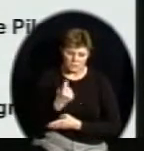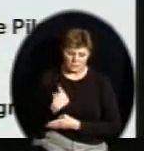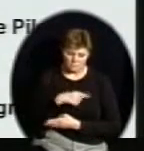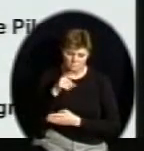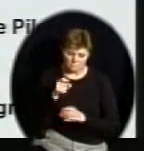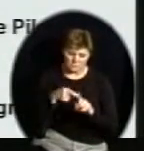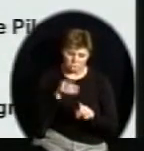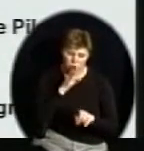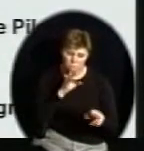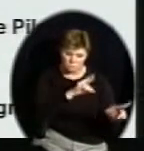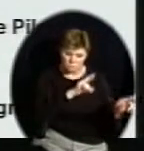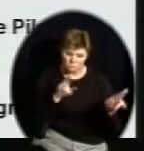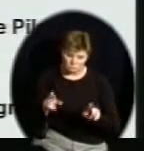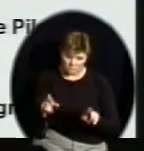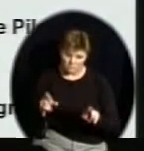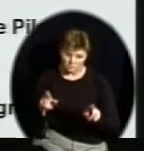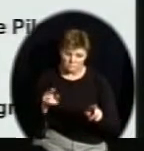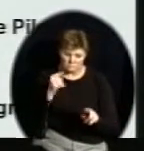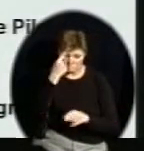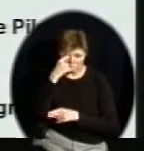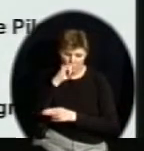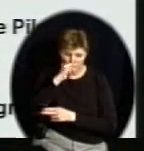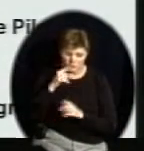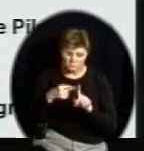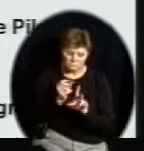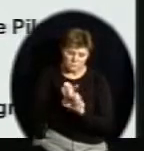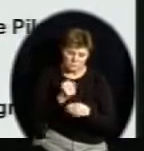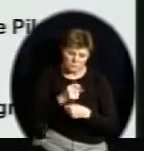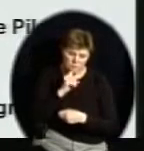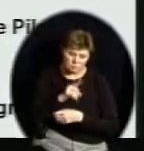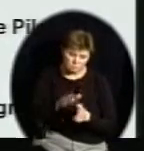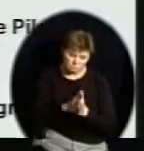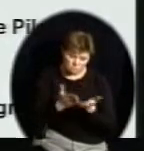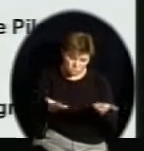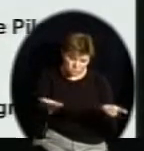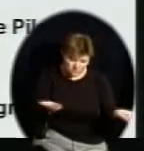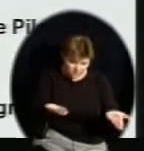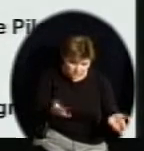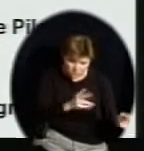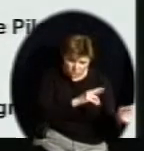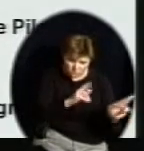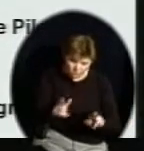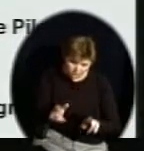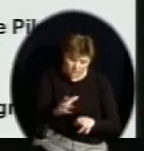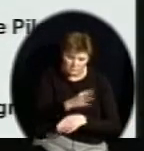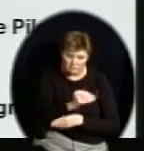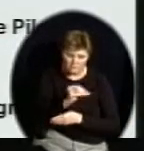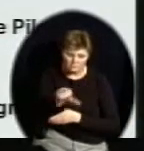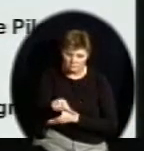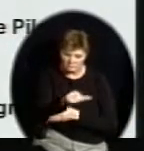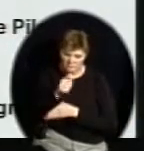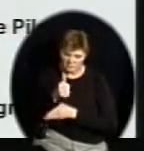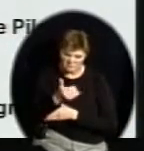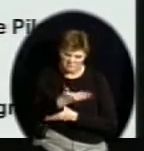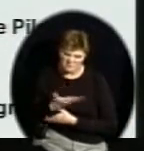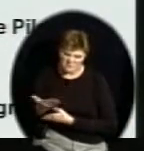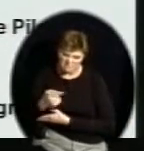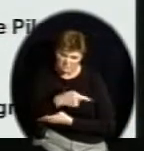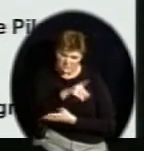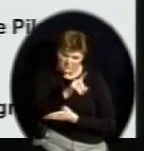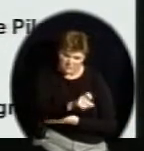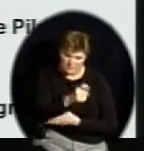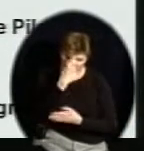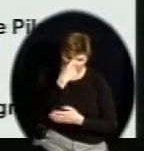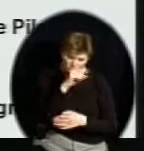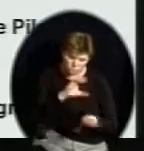for students in making sure textbooks and instructional materials are on site, and that's no small task in a district our size. It used to